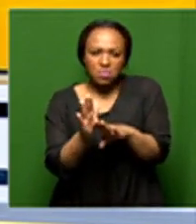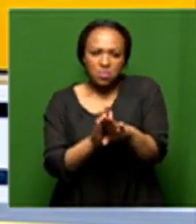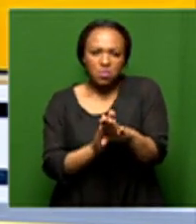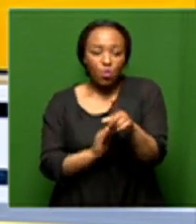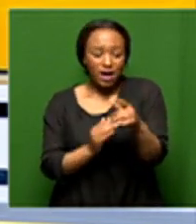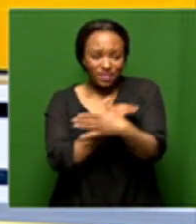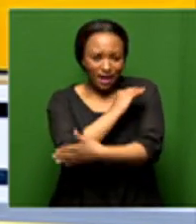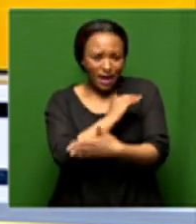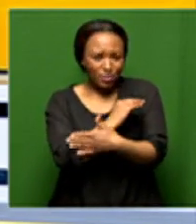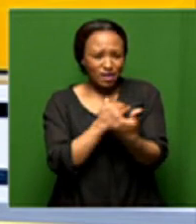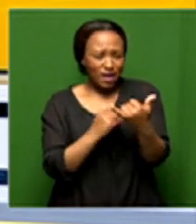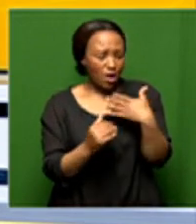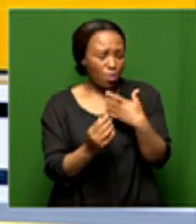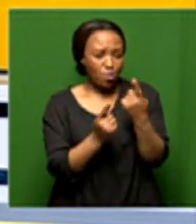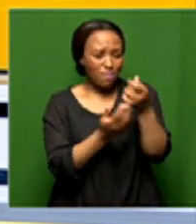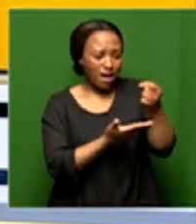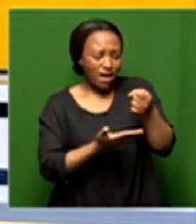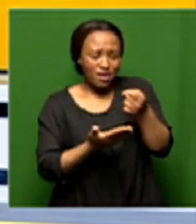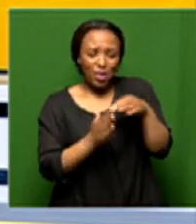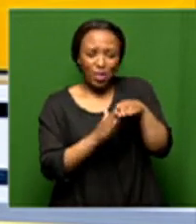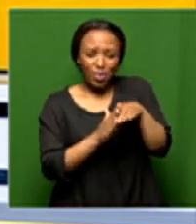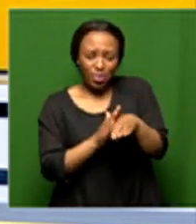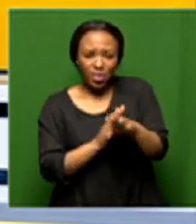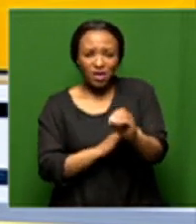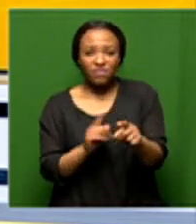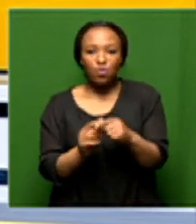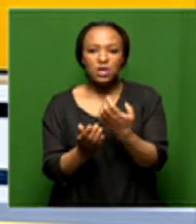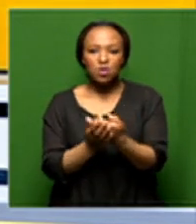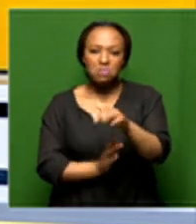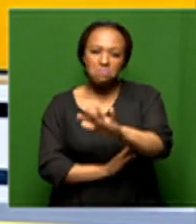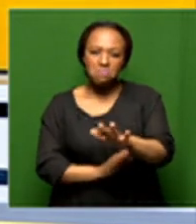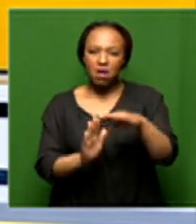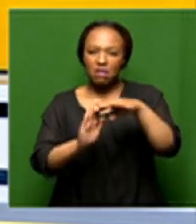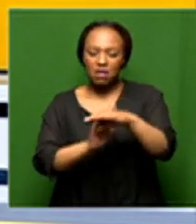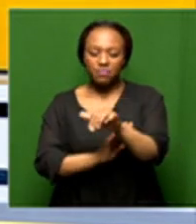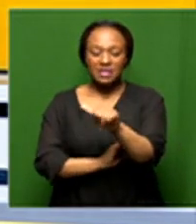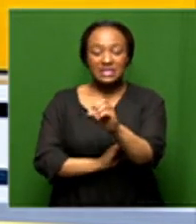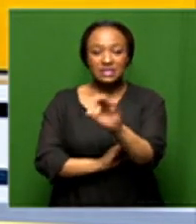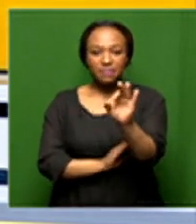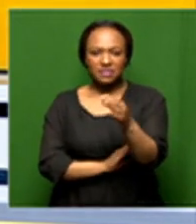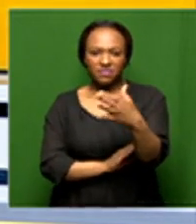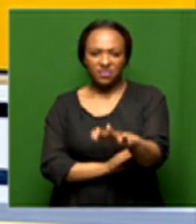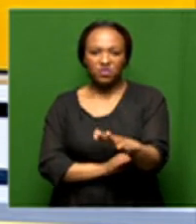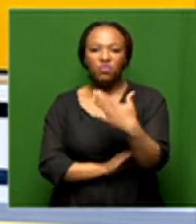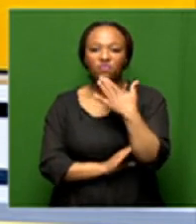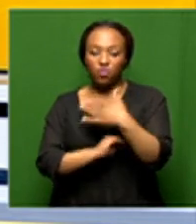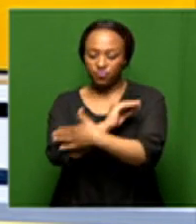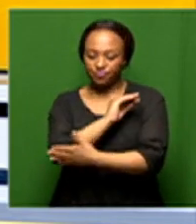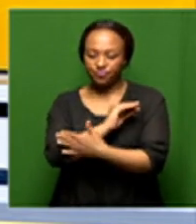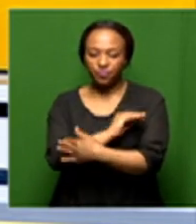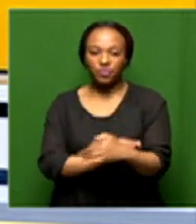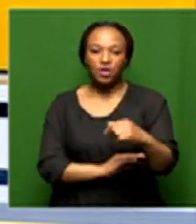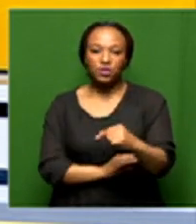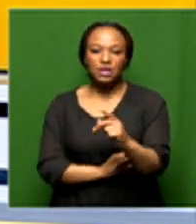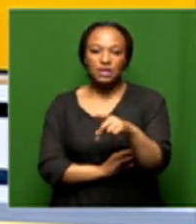country from a fiscal cliff uh economists have been estimating a decline of up to 60 percent on the country's gross